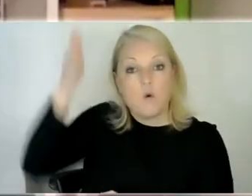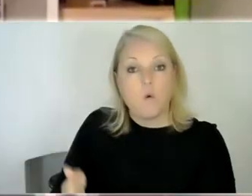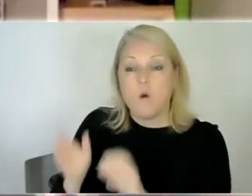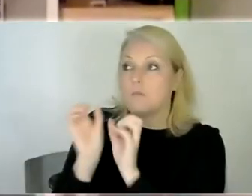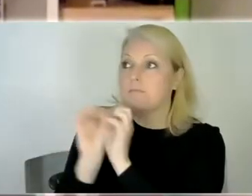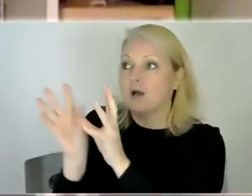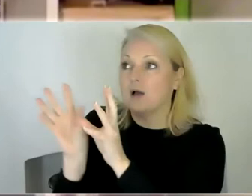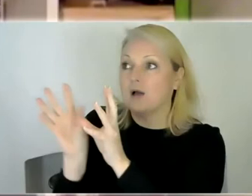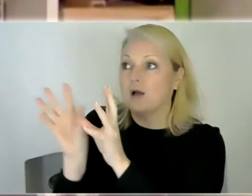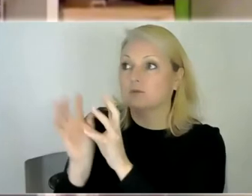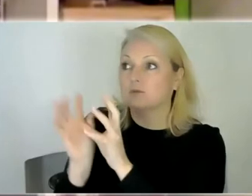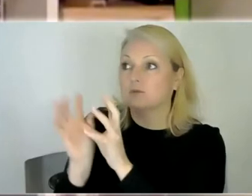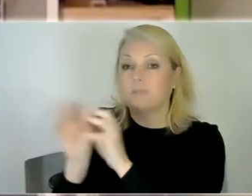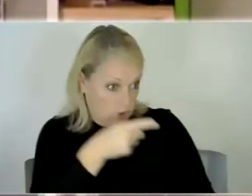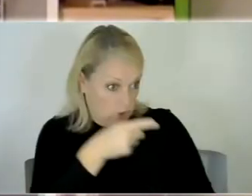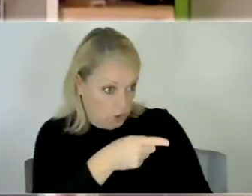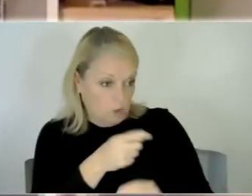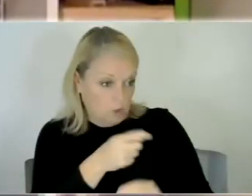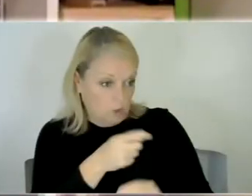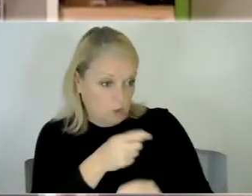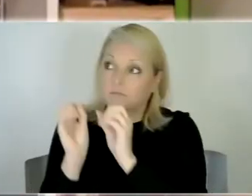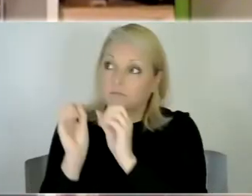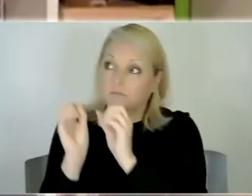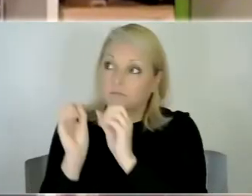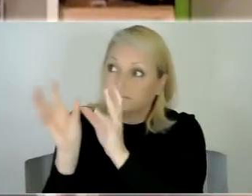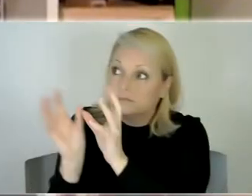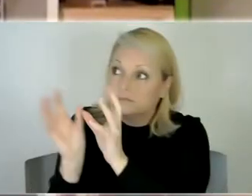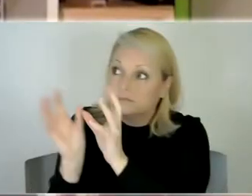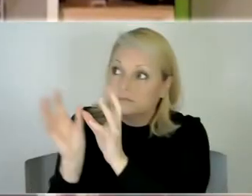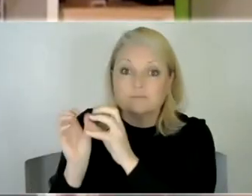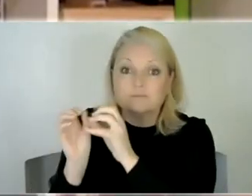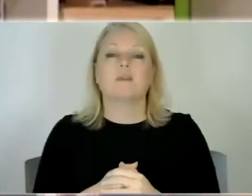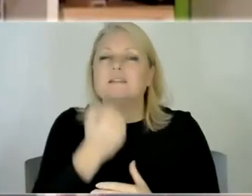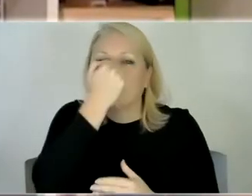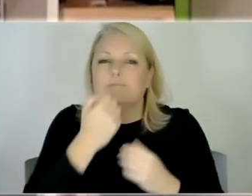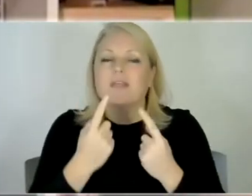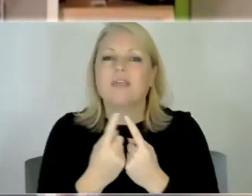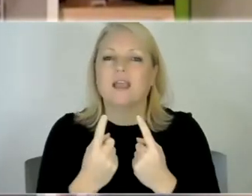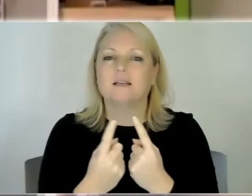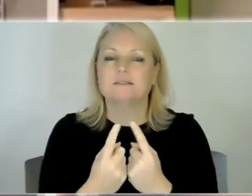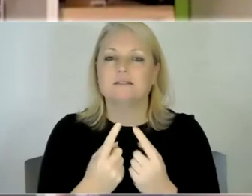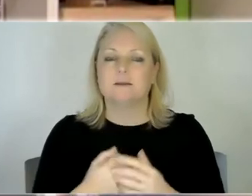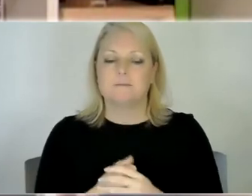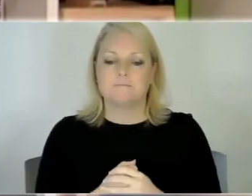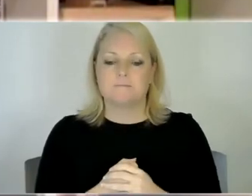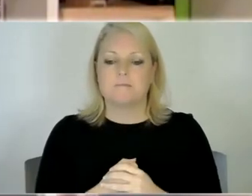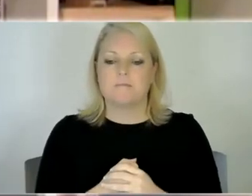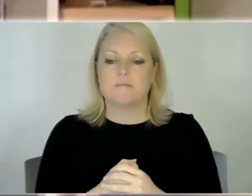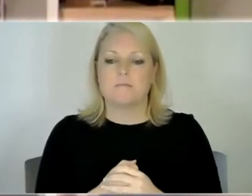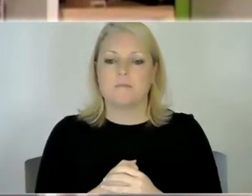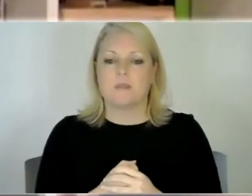little things like that that i think watching and our kids and and observing them rather than